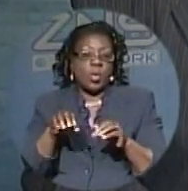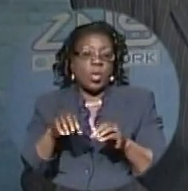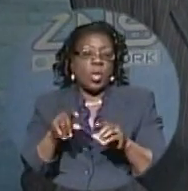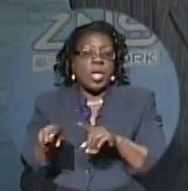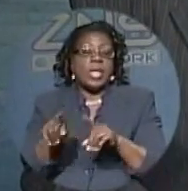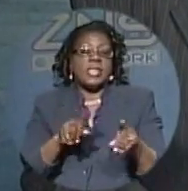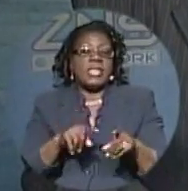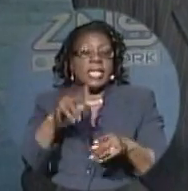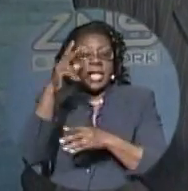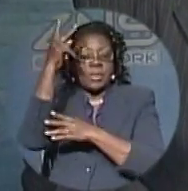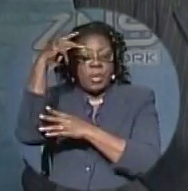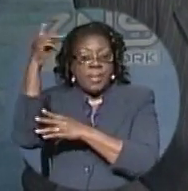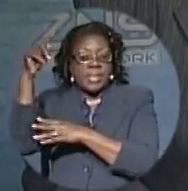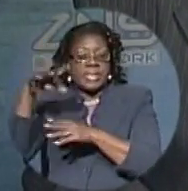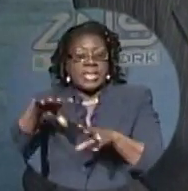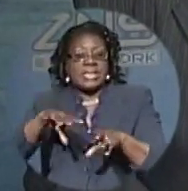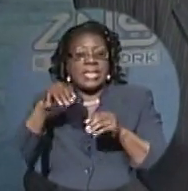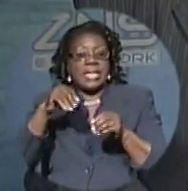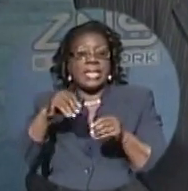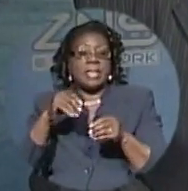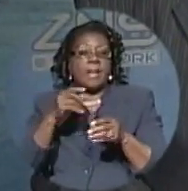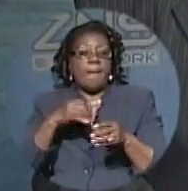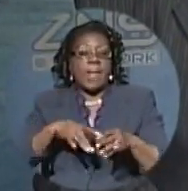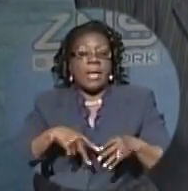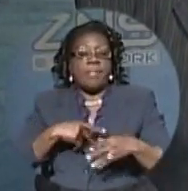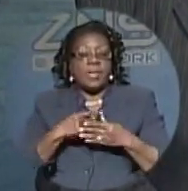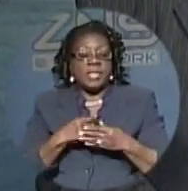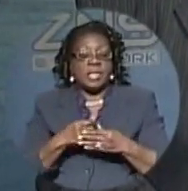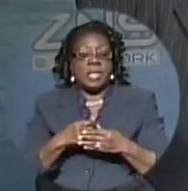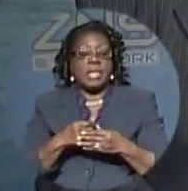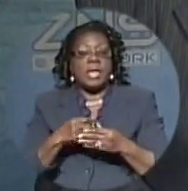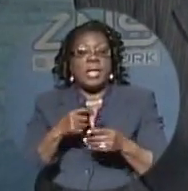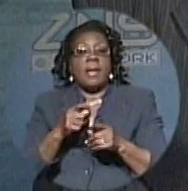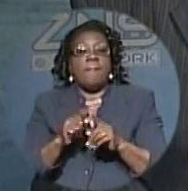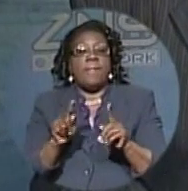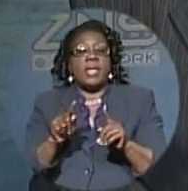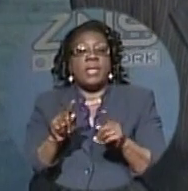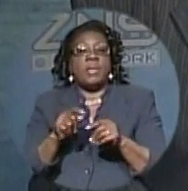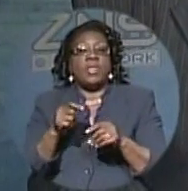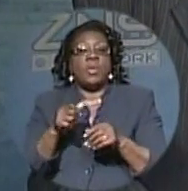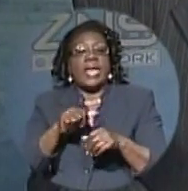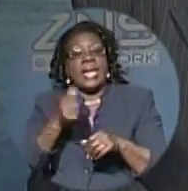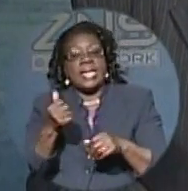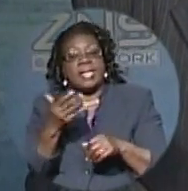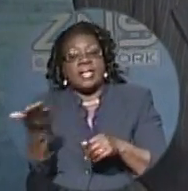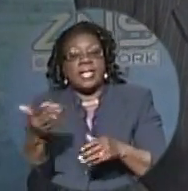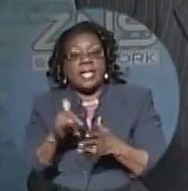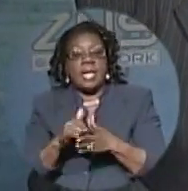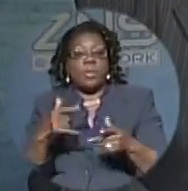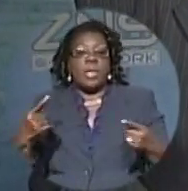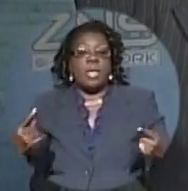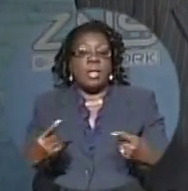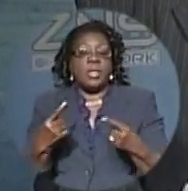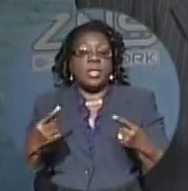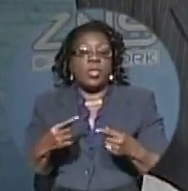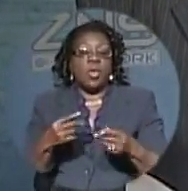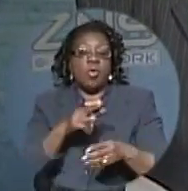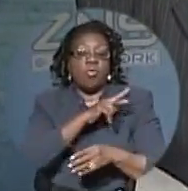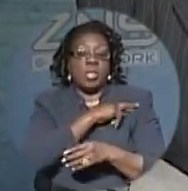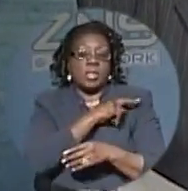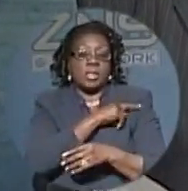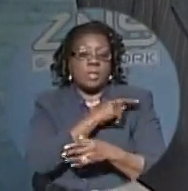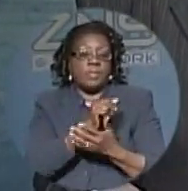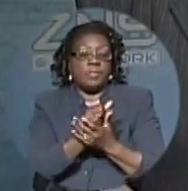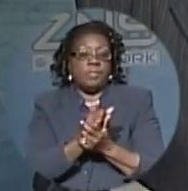and will never do anything to hurt Russell. Because he said his political foes at the PLP and not former housing minister,